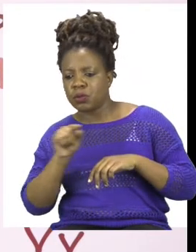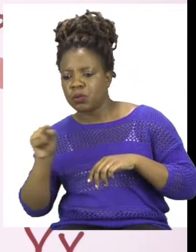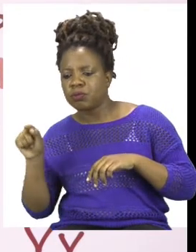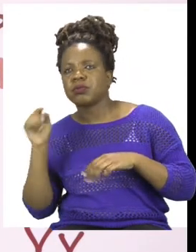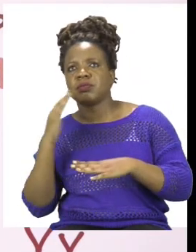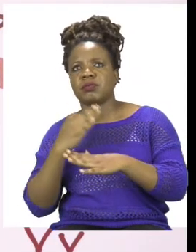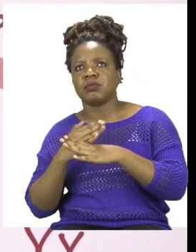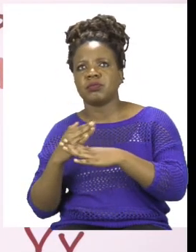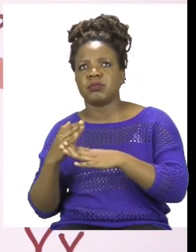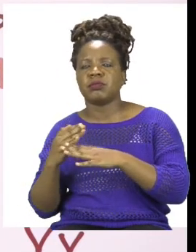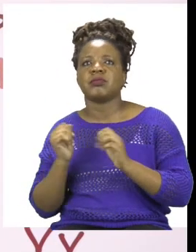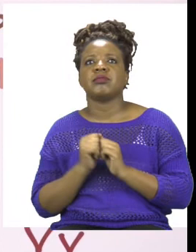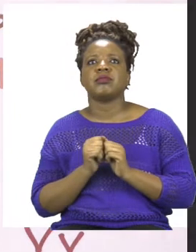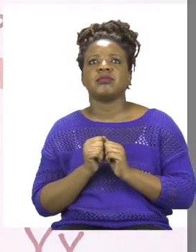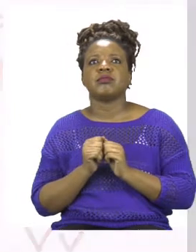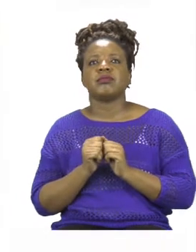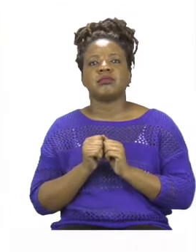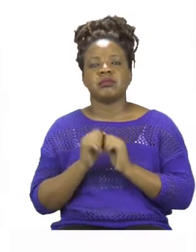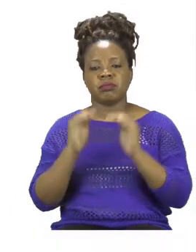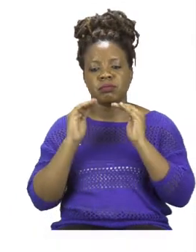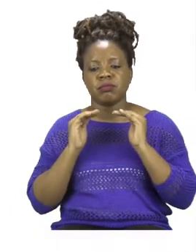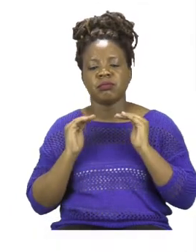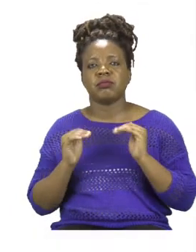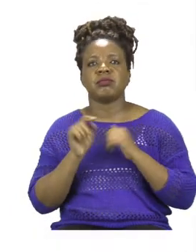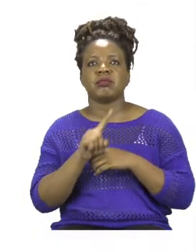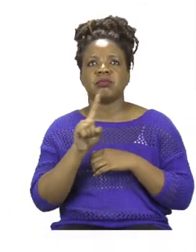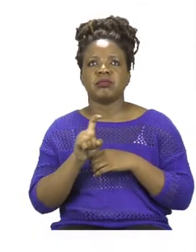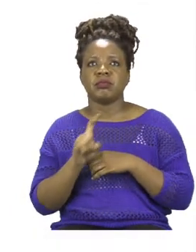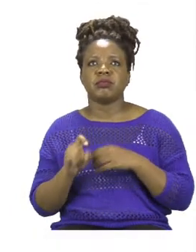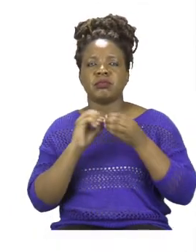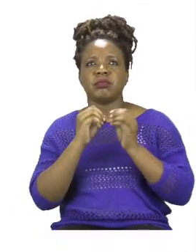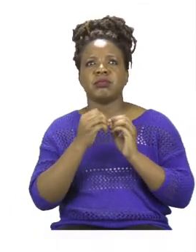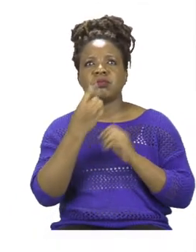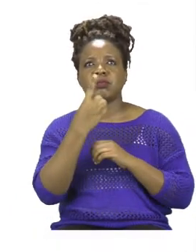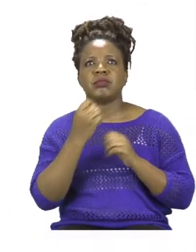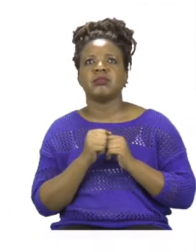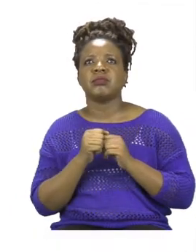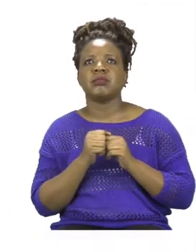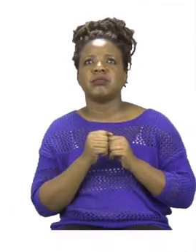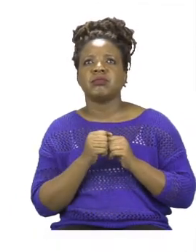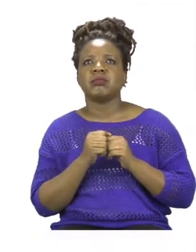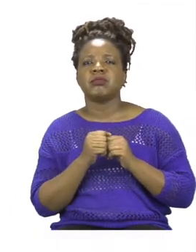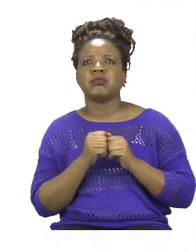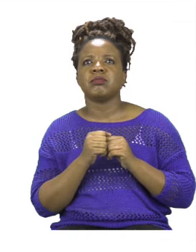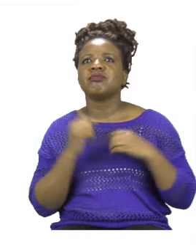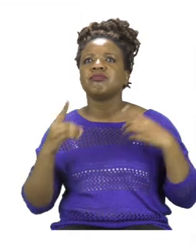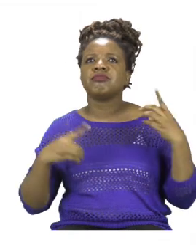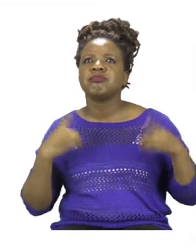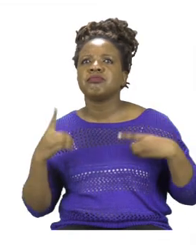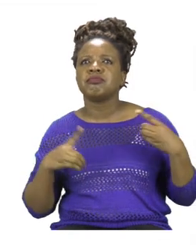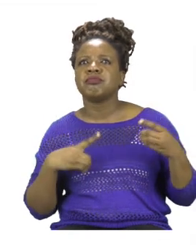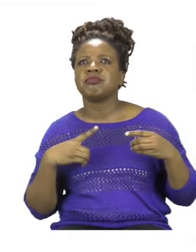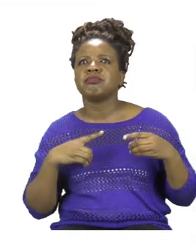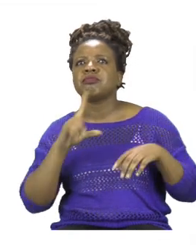a few of the questions. Number one says, how many hours did she spend on